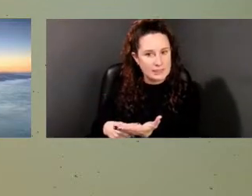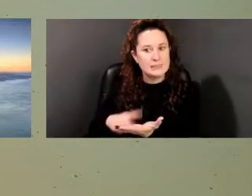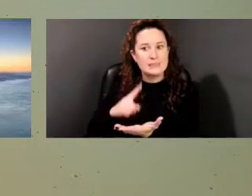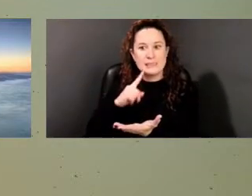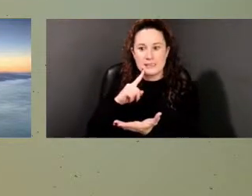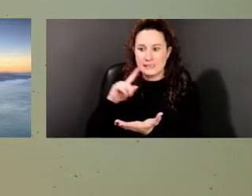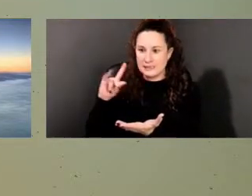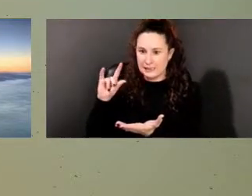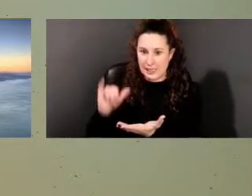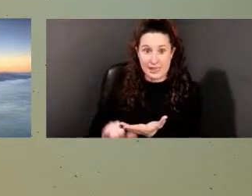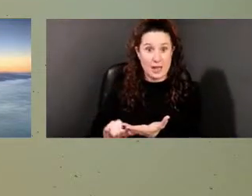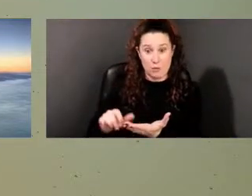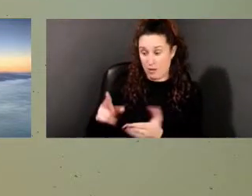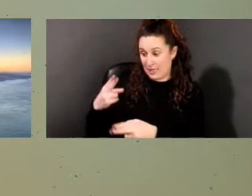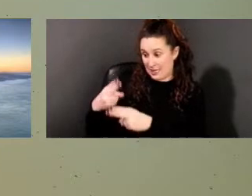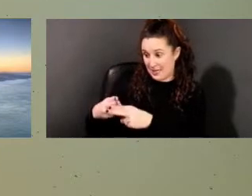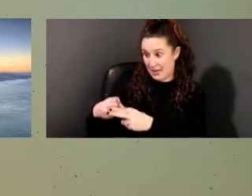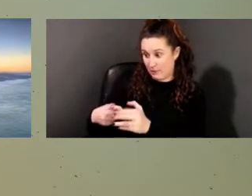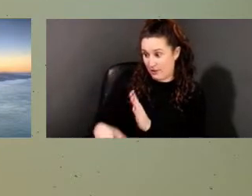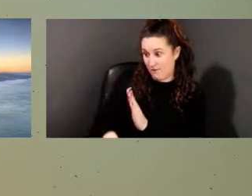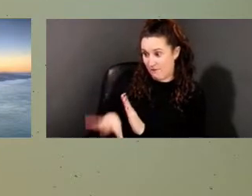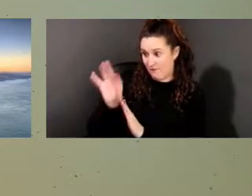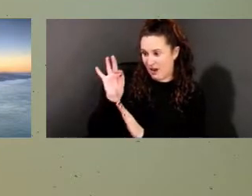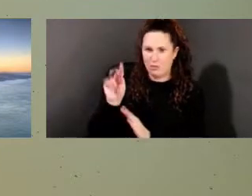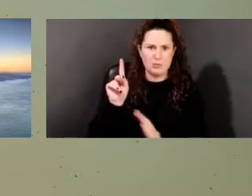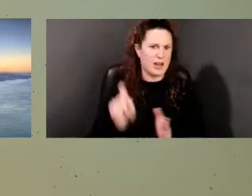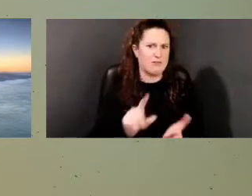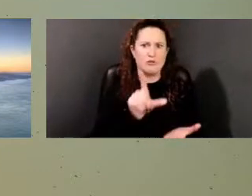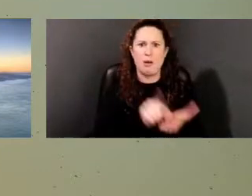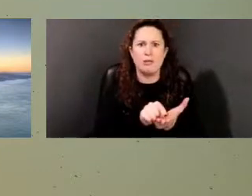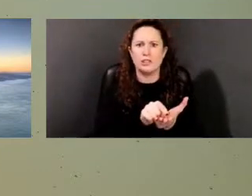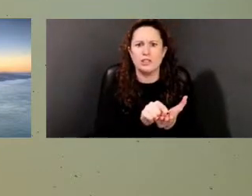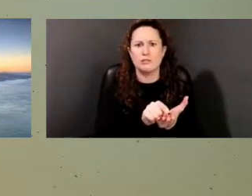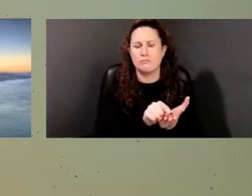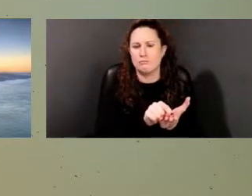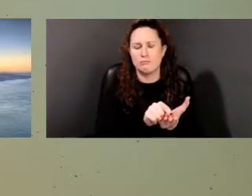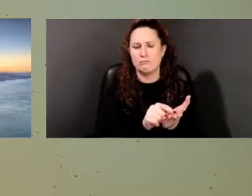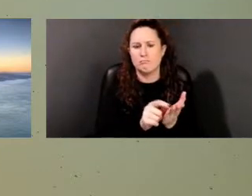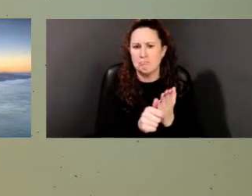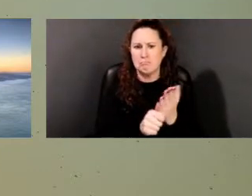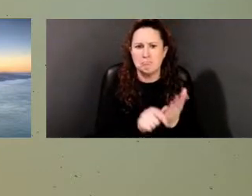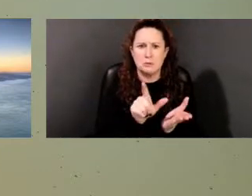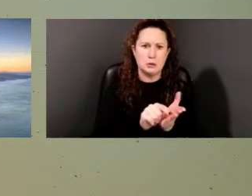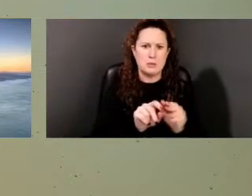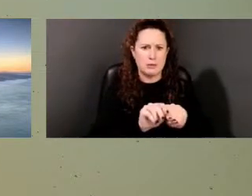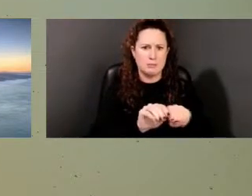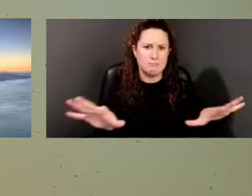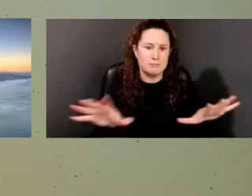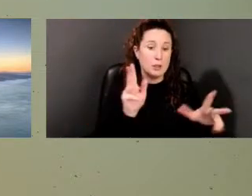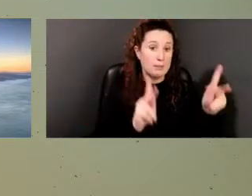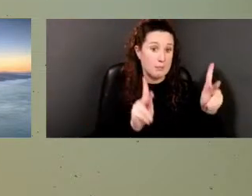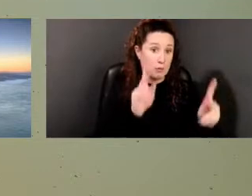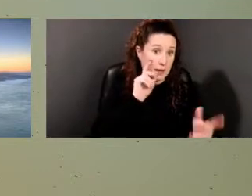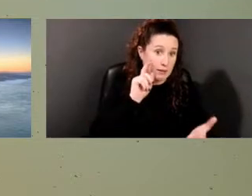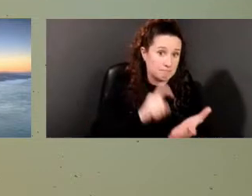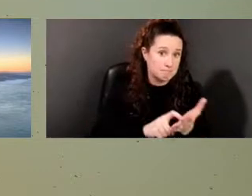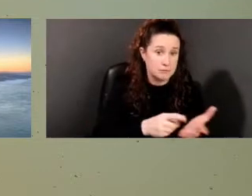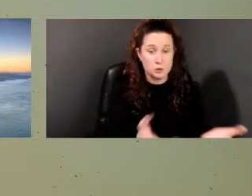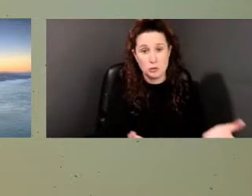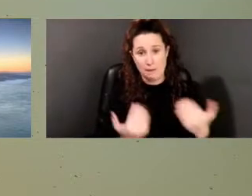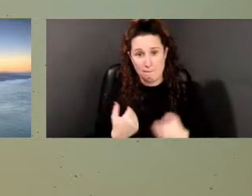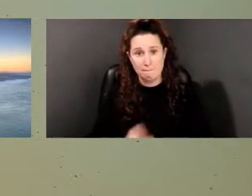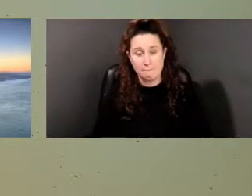published in the paper so that people can come forward. I would think that there would be